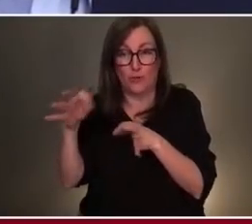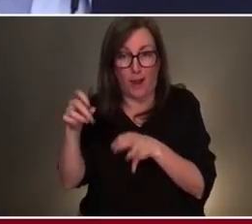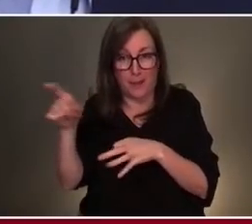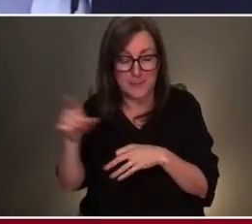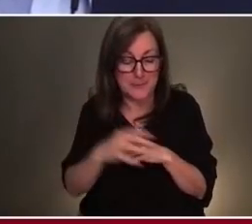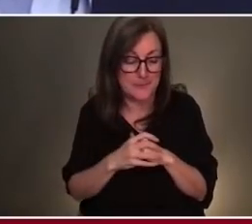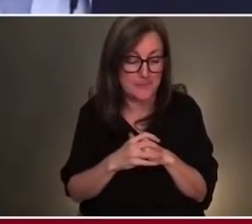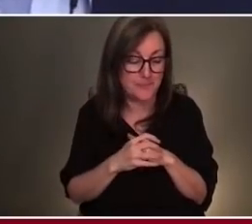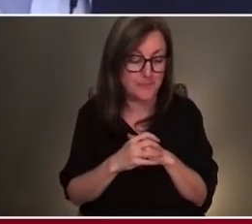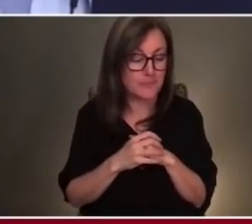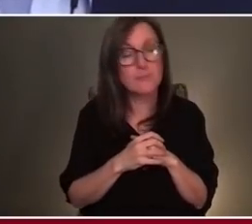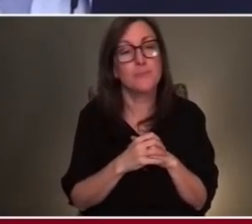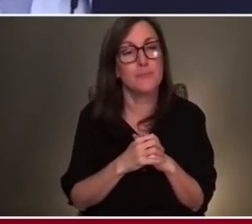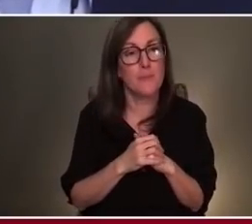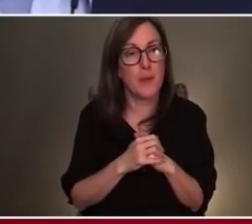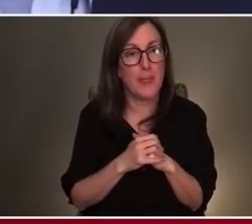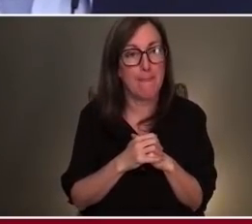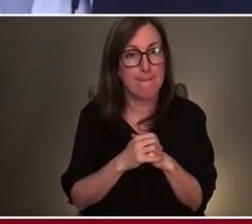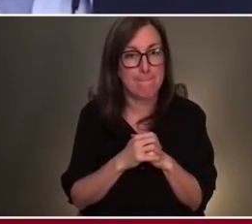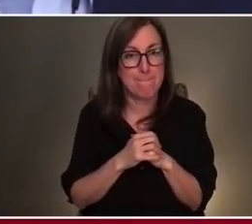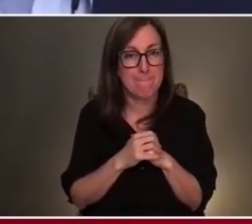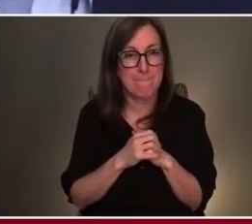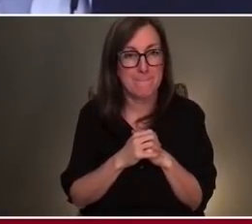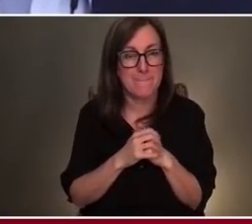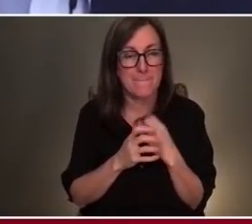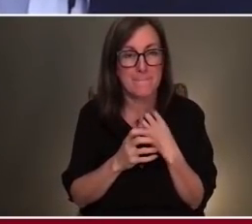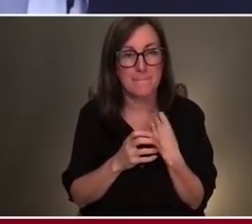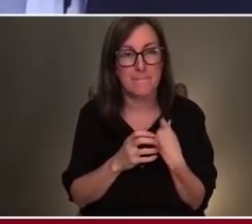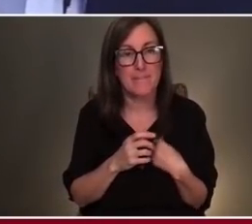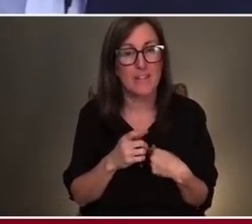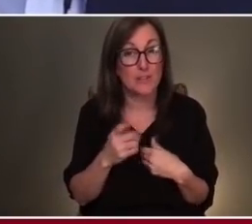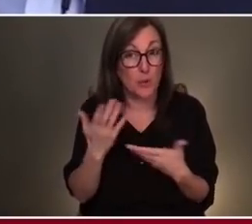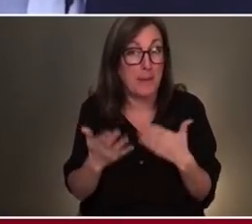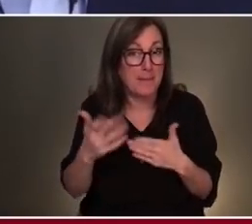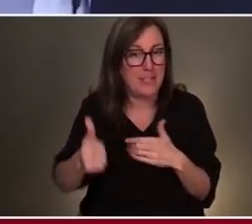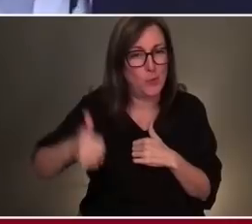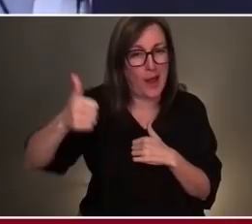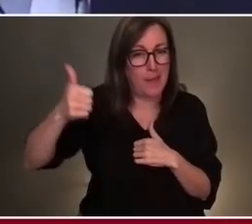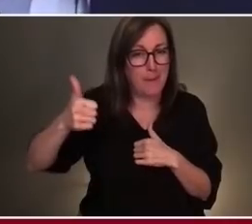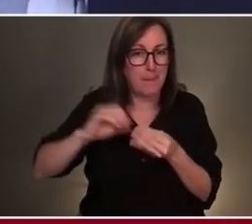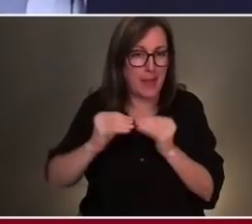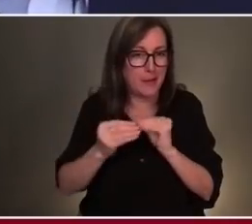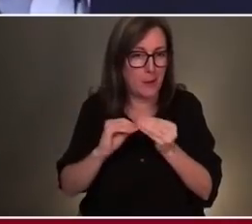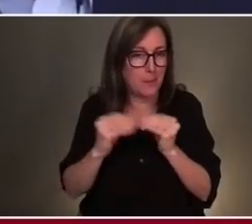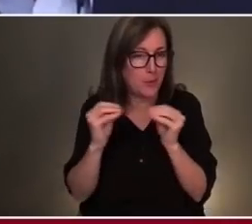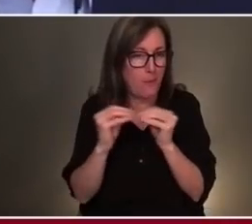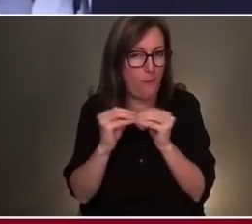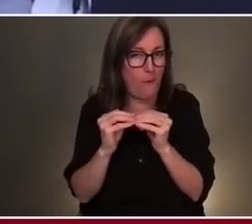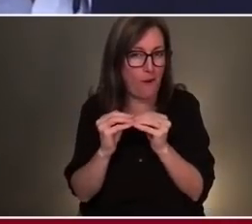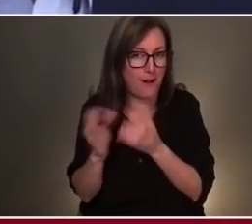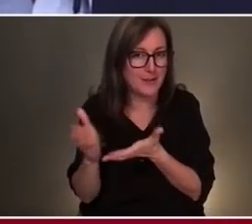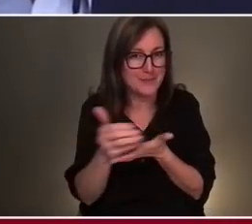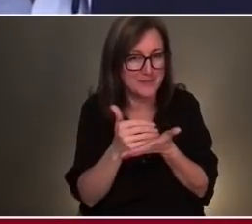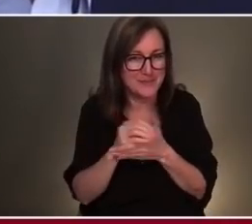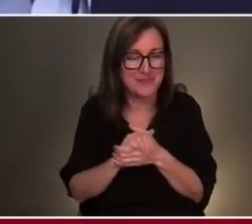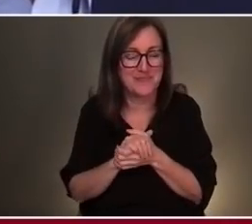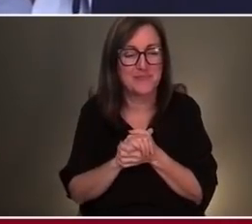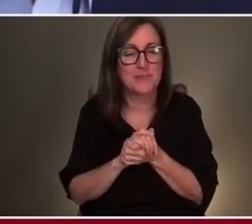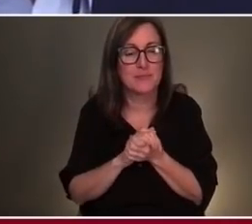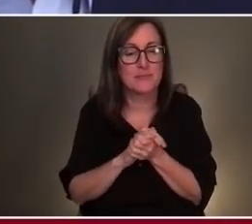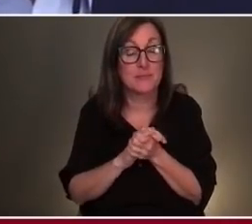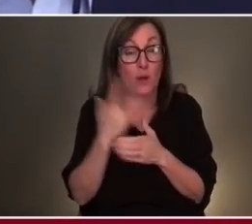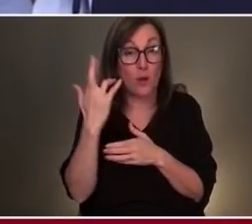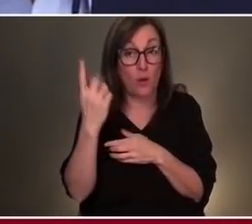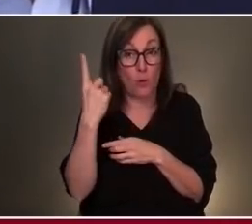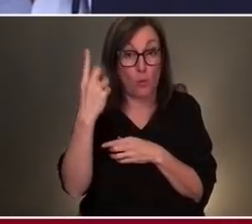Now, I think you'll probably raise that in a couple of days and have to amp up the number further. And the reason I, one reason I say that